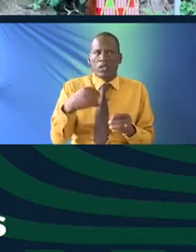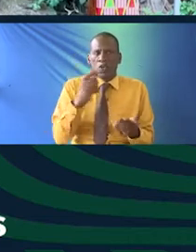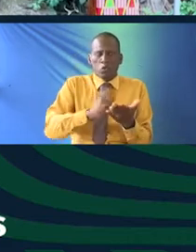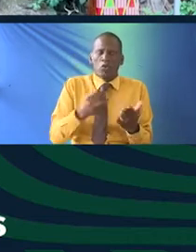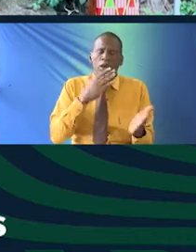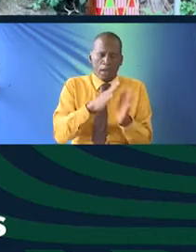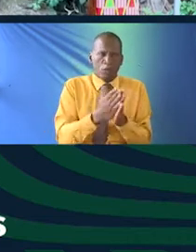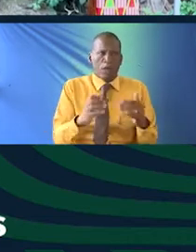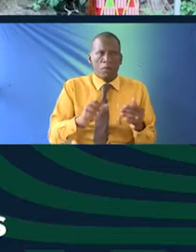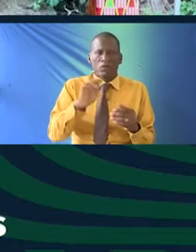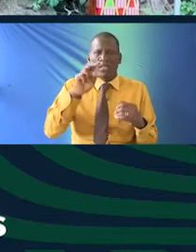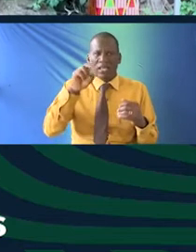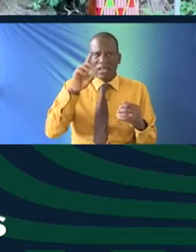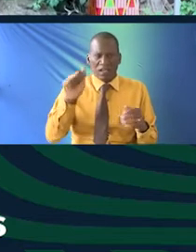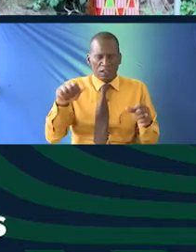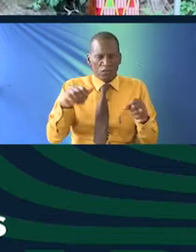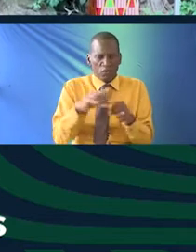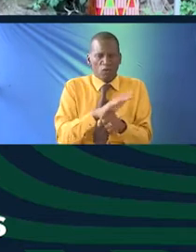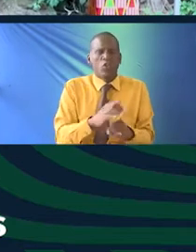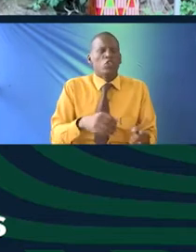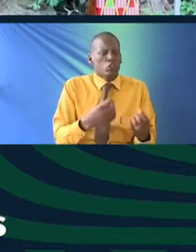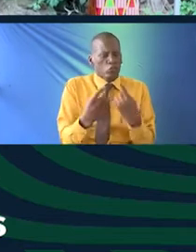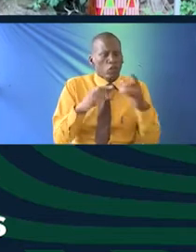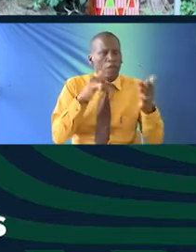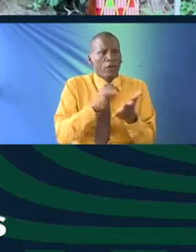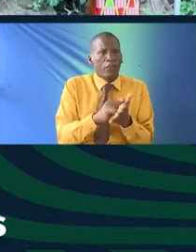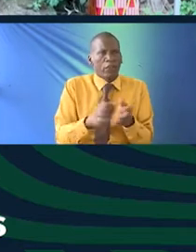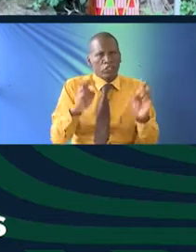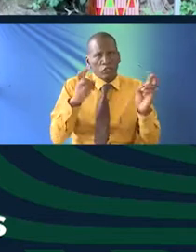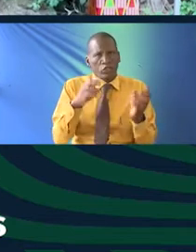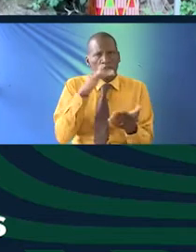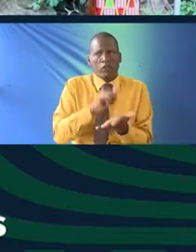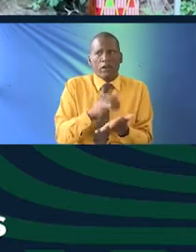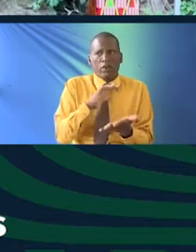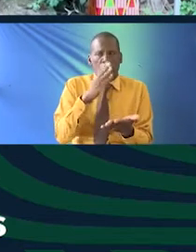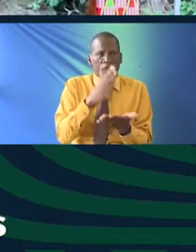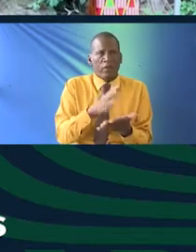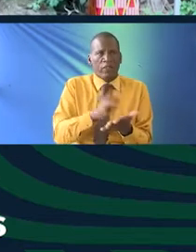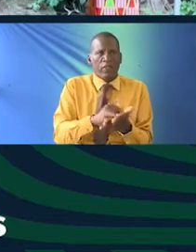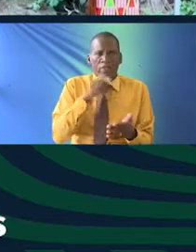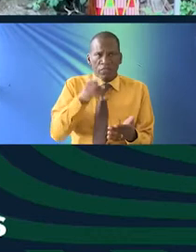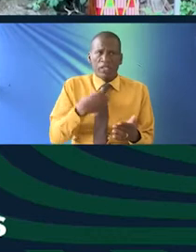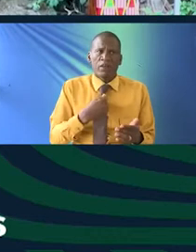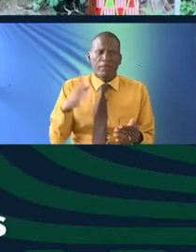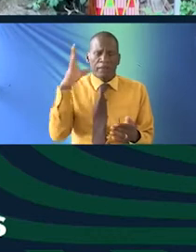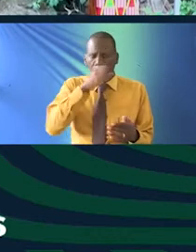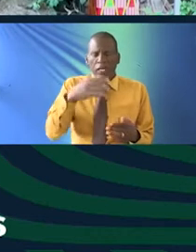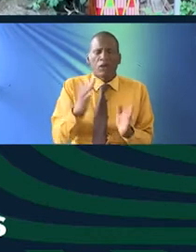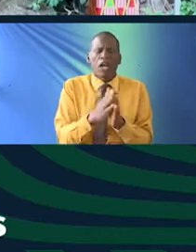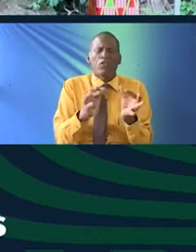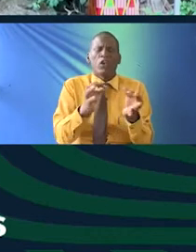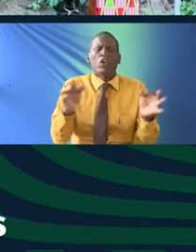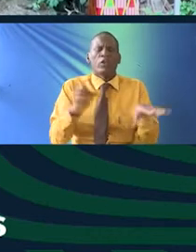recently wrote a book on Kedamu Yuru to specifically address that fact that this had been missed out